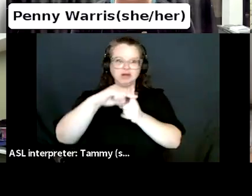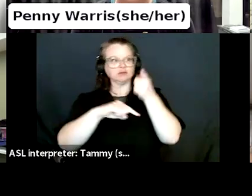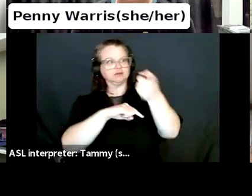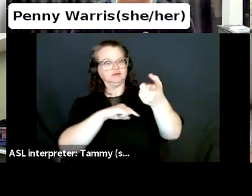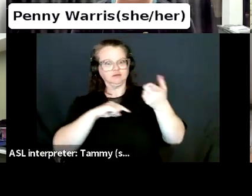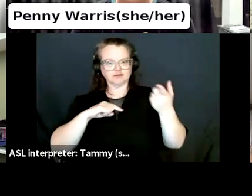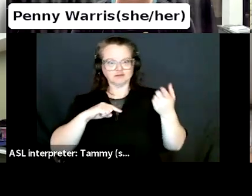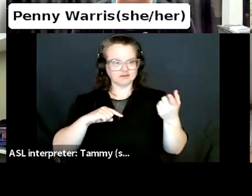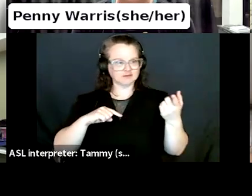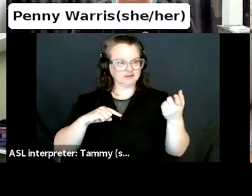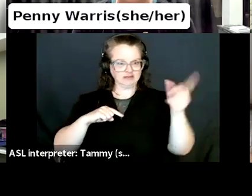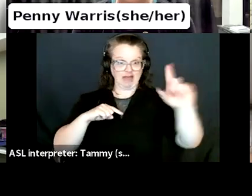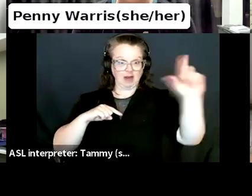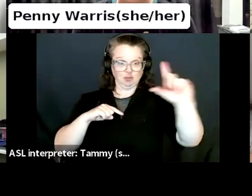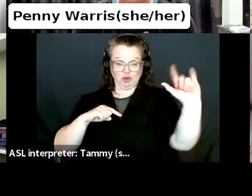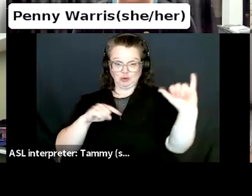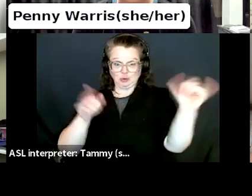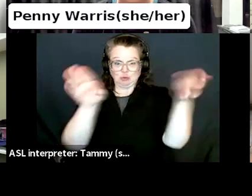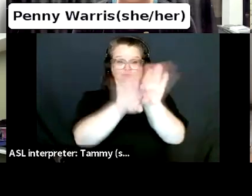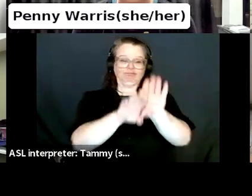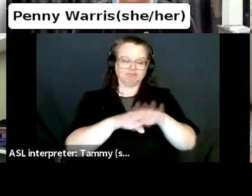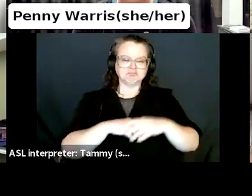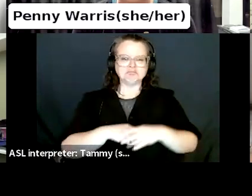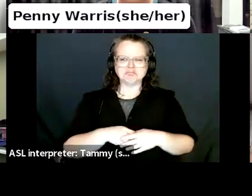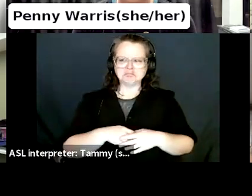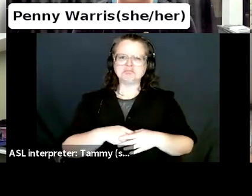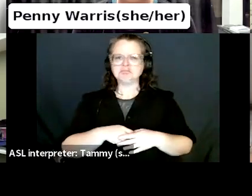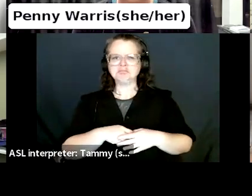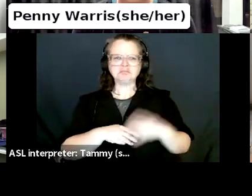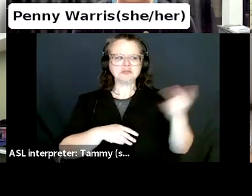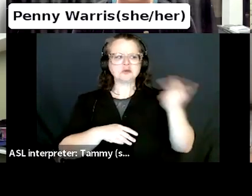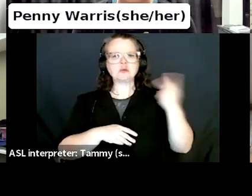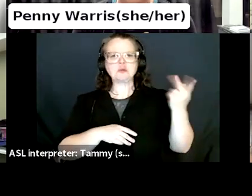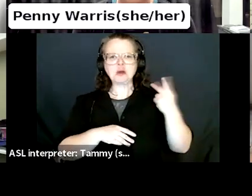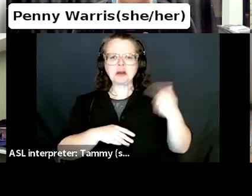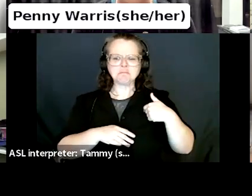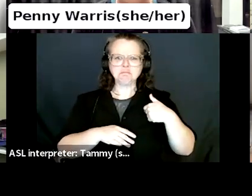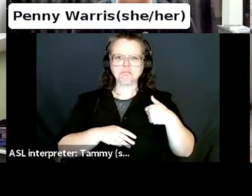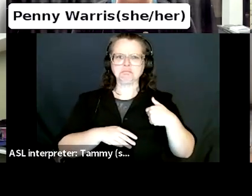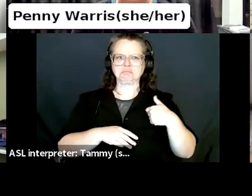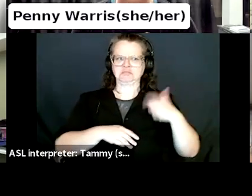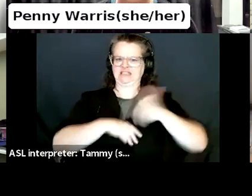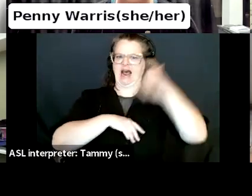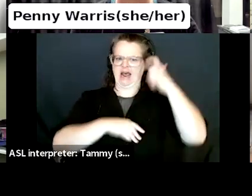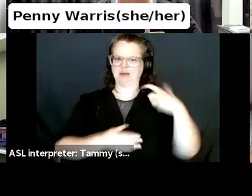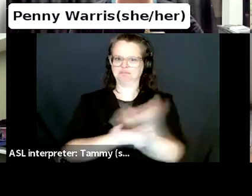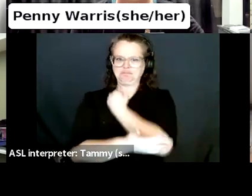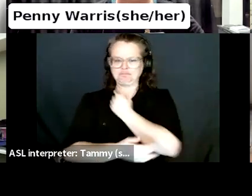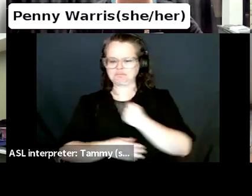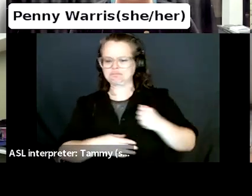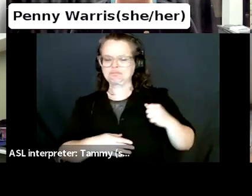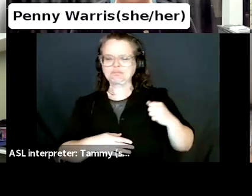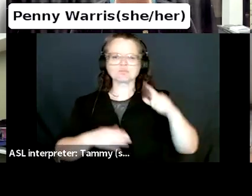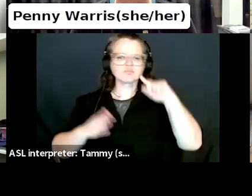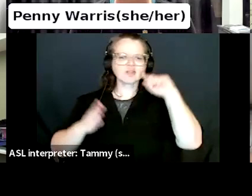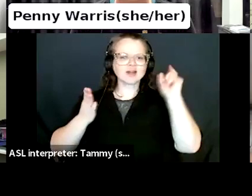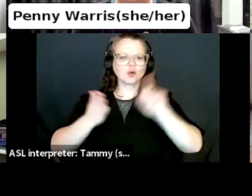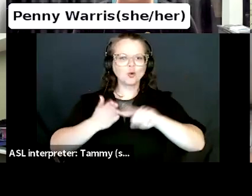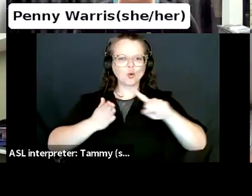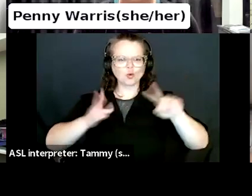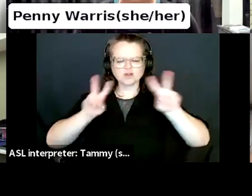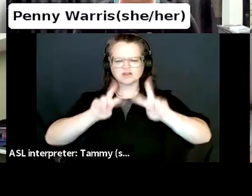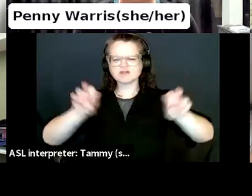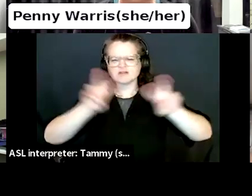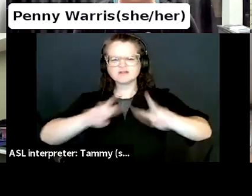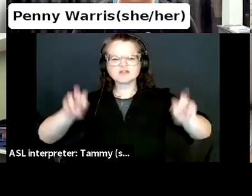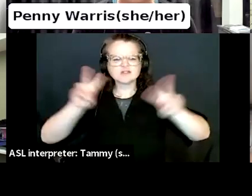that we thought we could, we, we could use the location to pull in from all the other anchors on